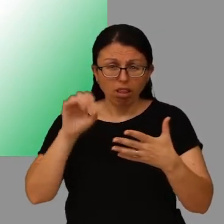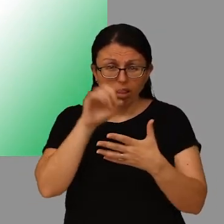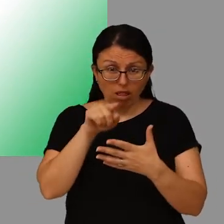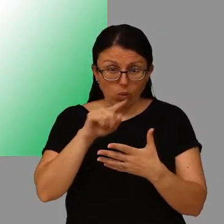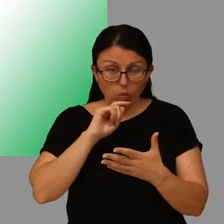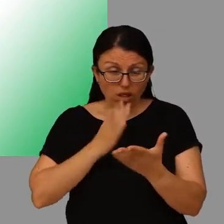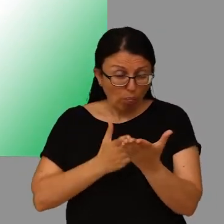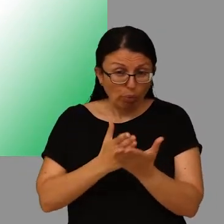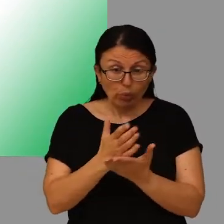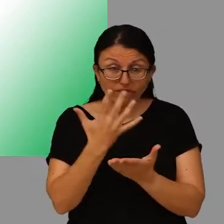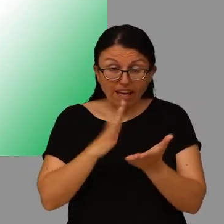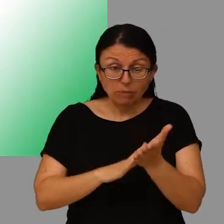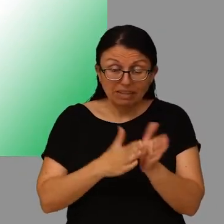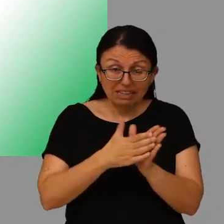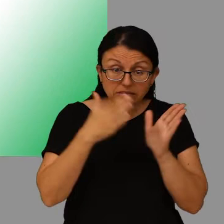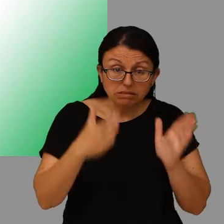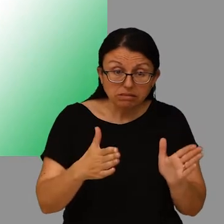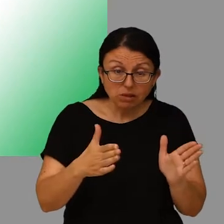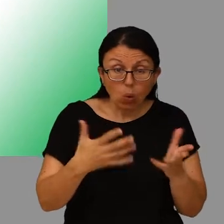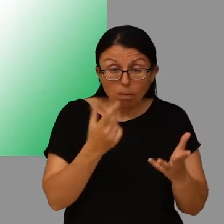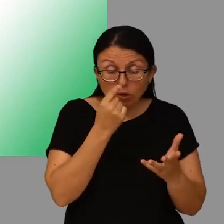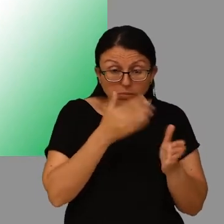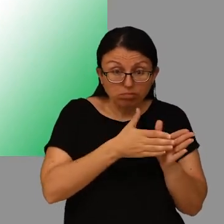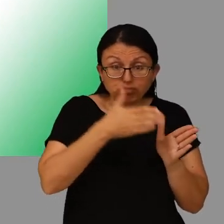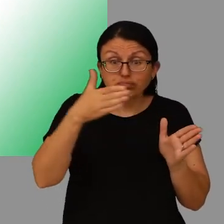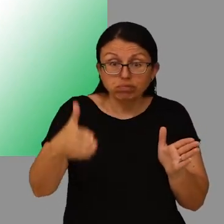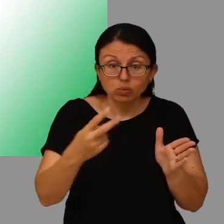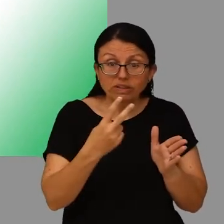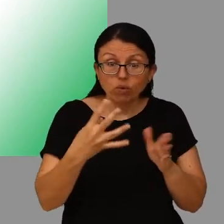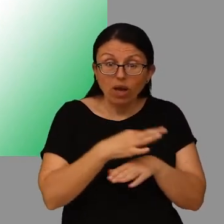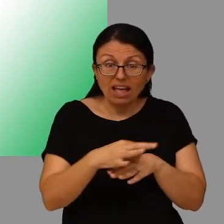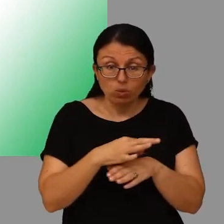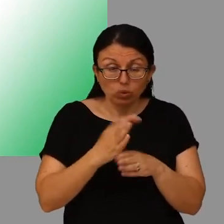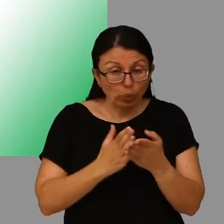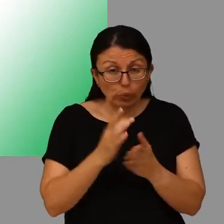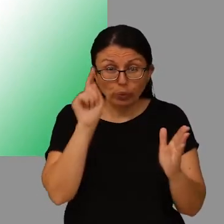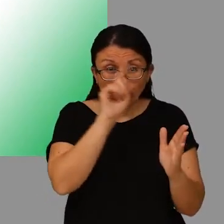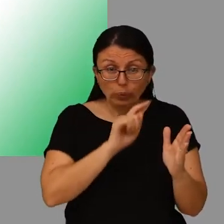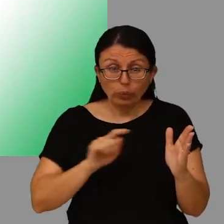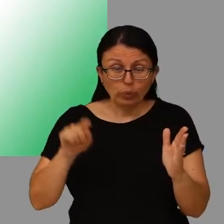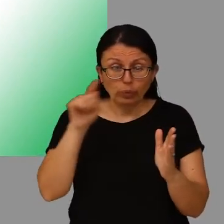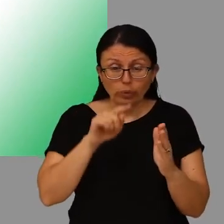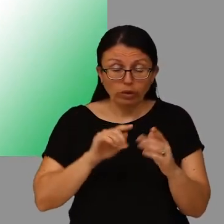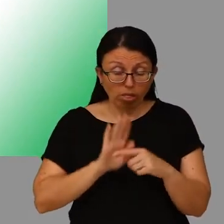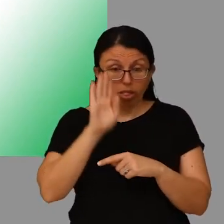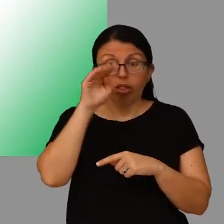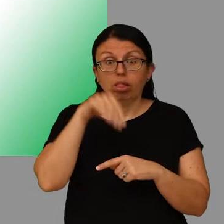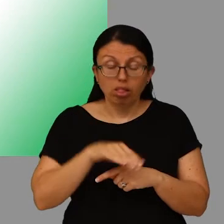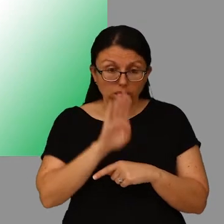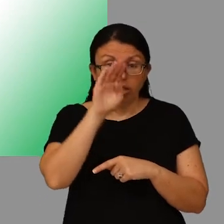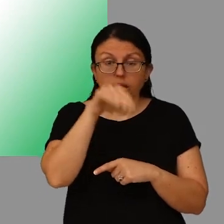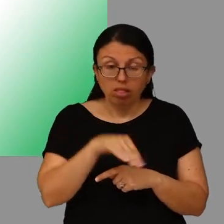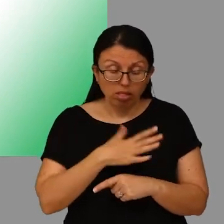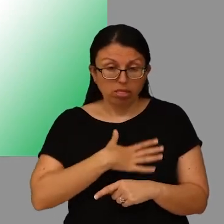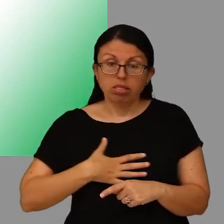all of those in five minutes or possibly over a 24 hour period. It really is an emotional roller